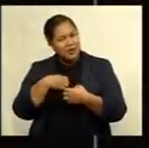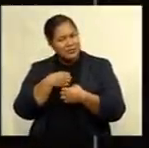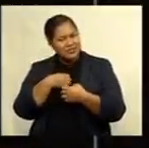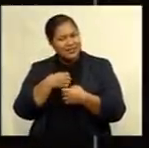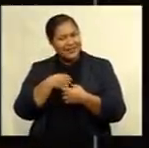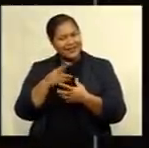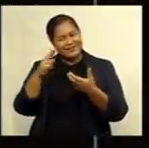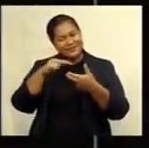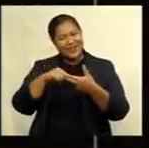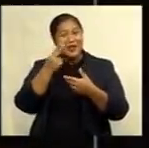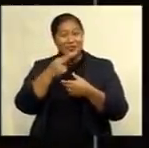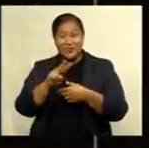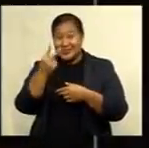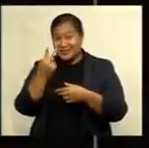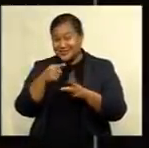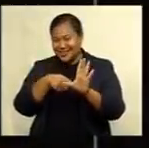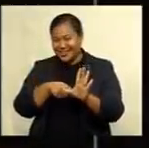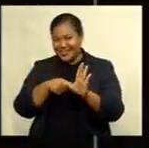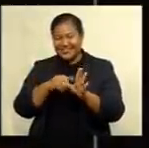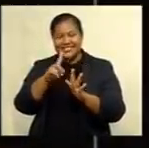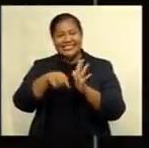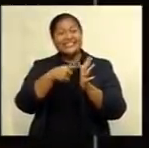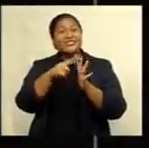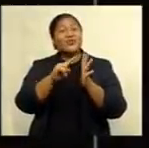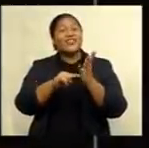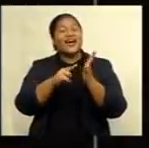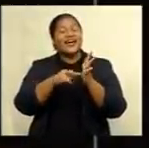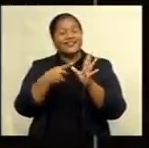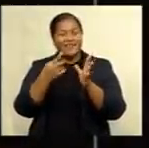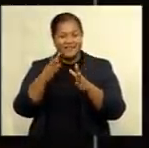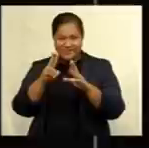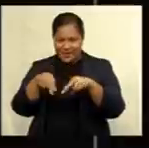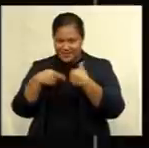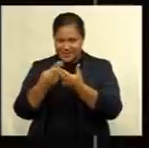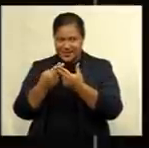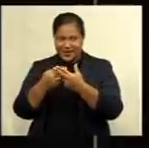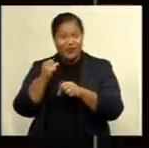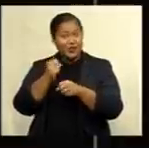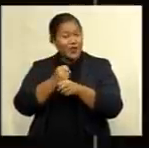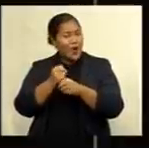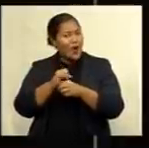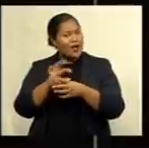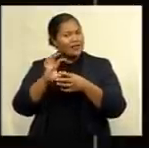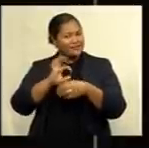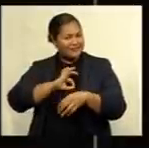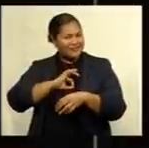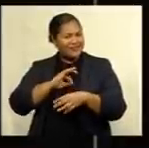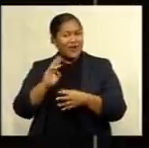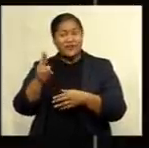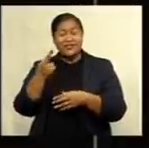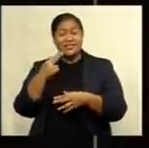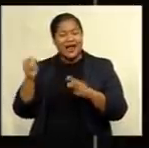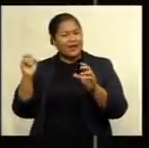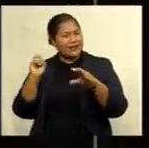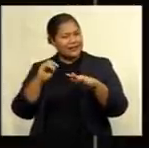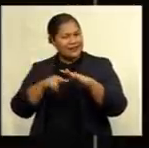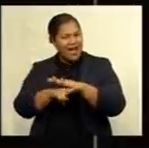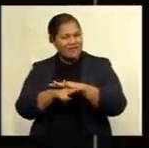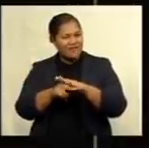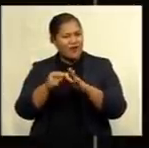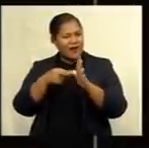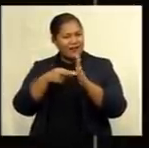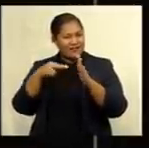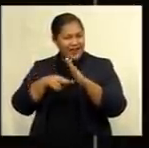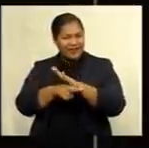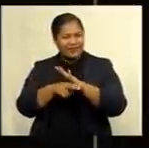-year-old Fiji Sevens player Chyutawai Ningolo and his family as the gold medalist returned to his Navuaa home after five months. Having been